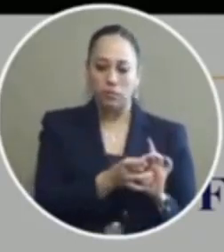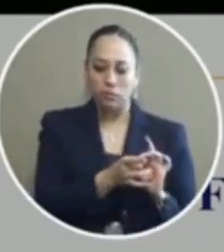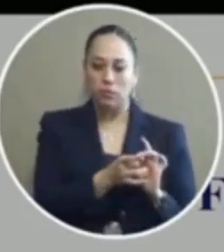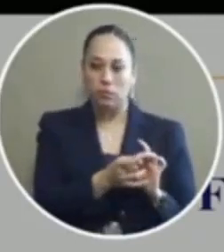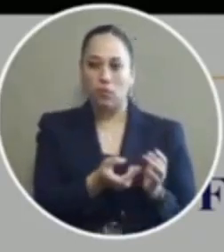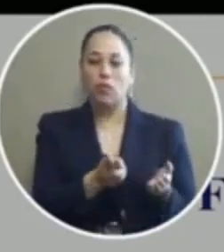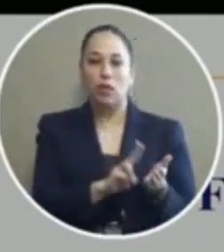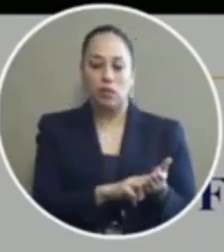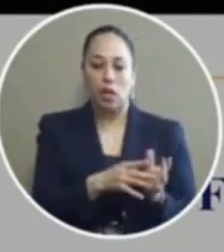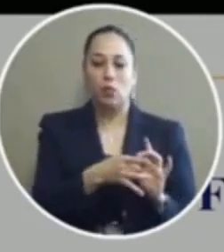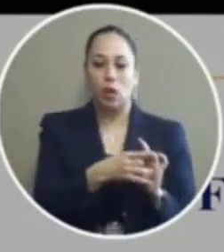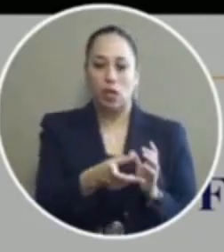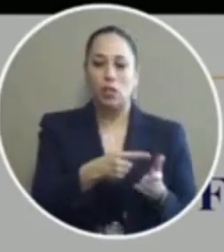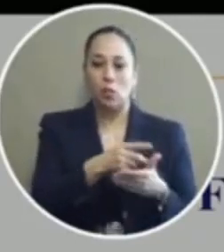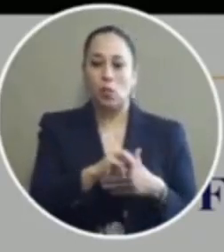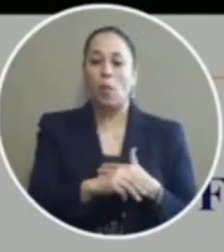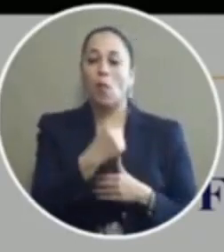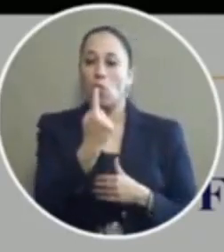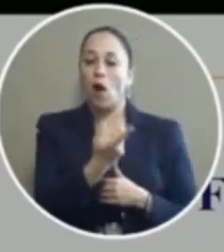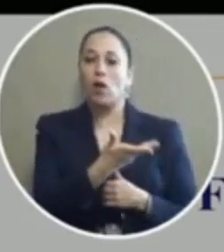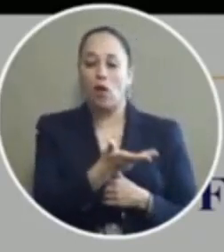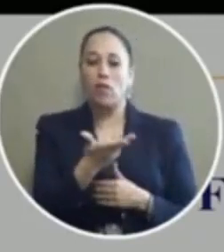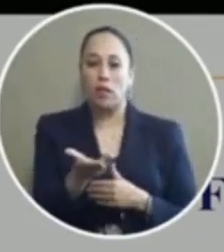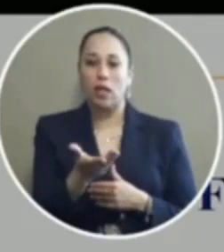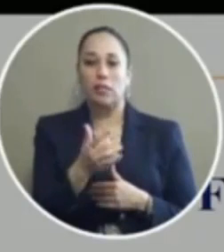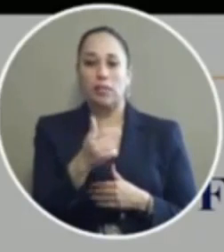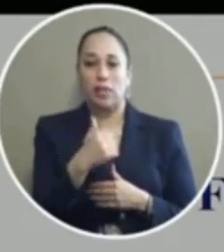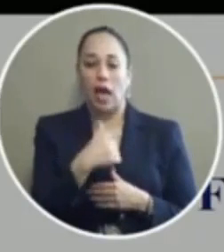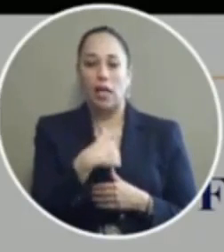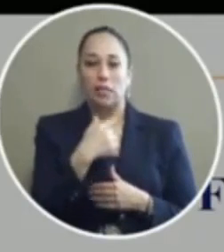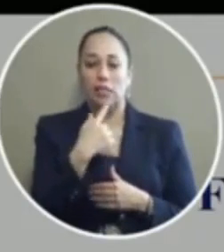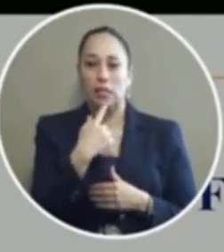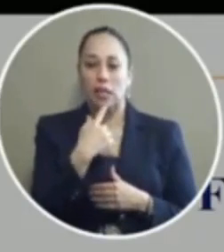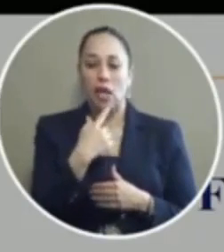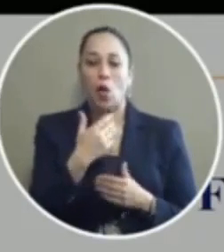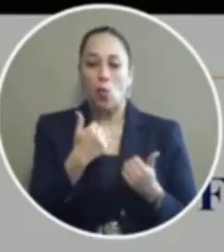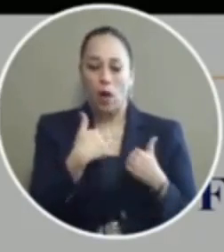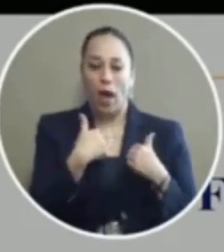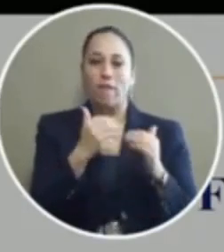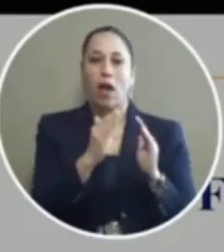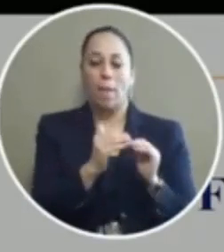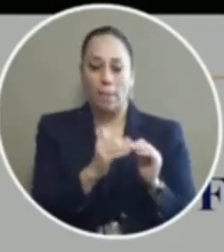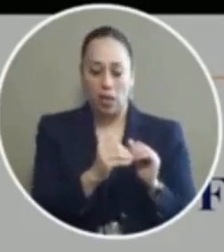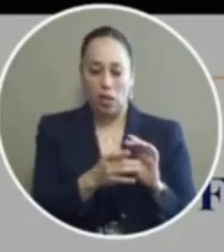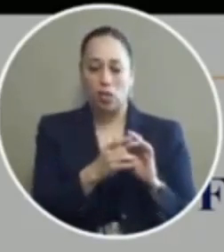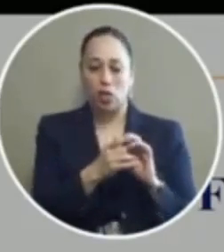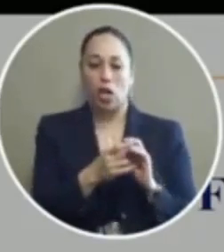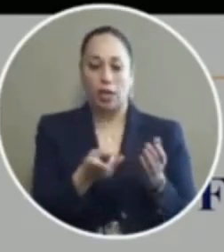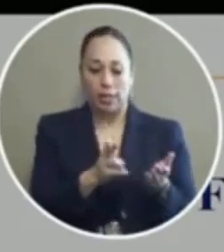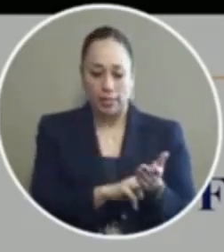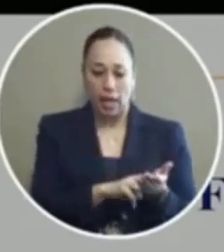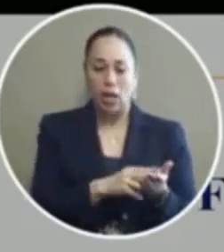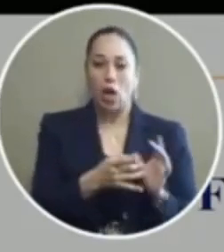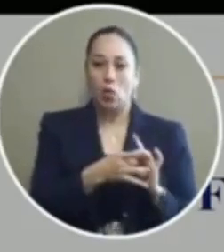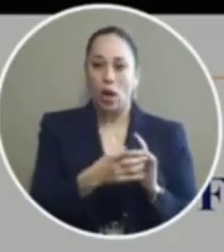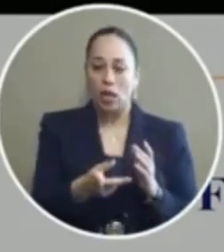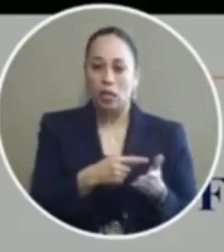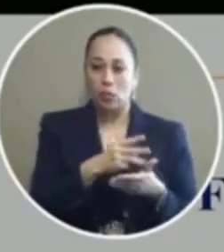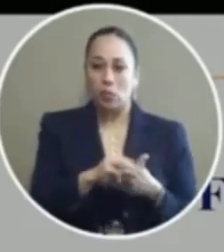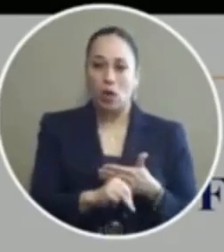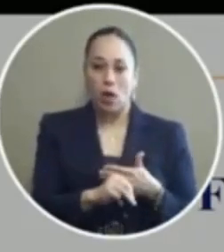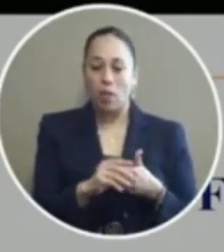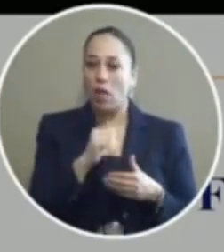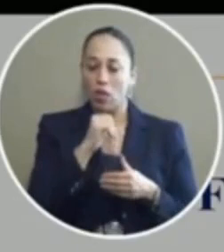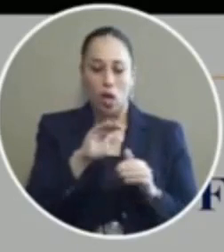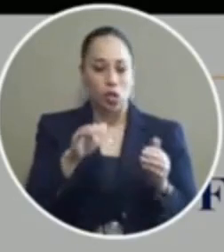site and release program one of the things that I had touched on we had meetings as far as the site and release program no process has been